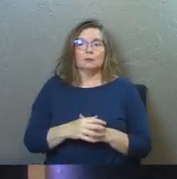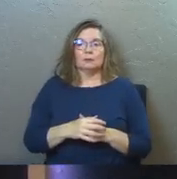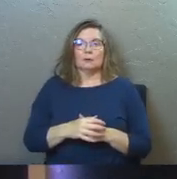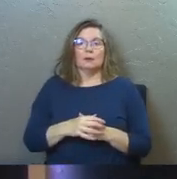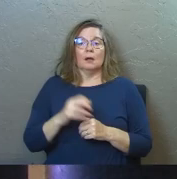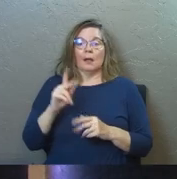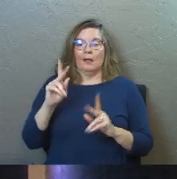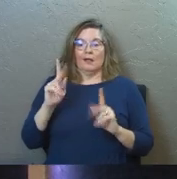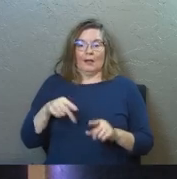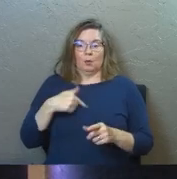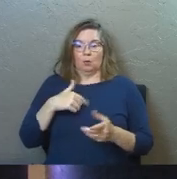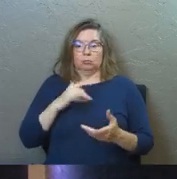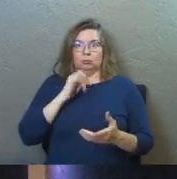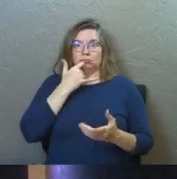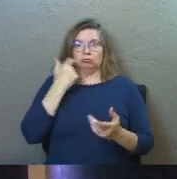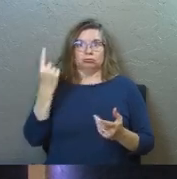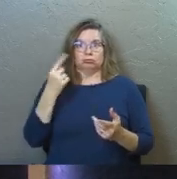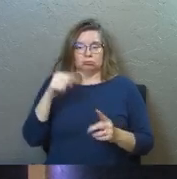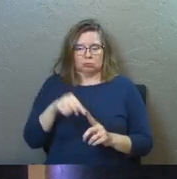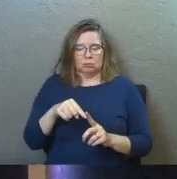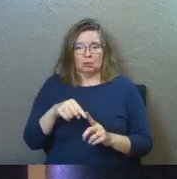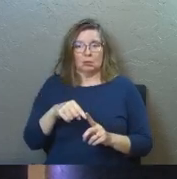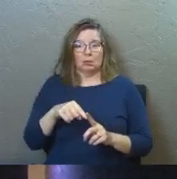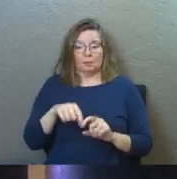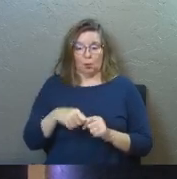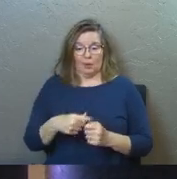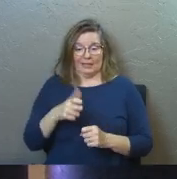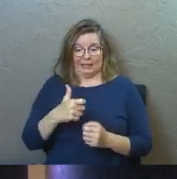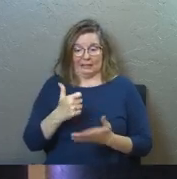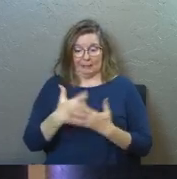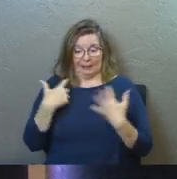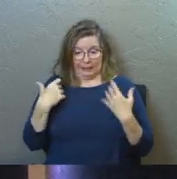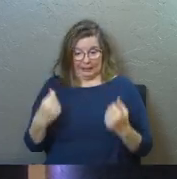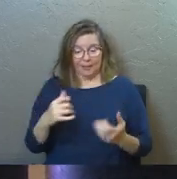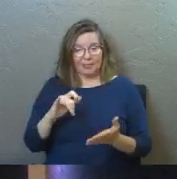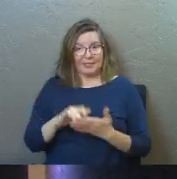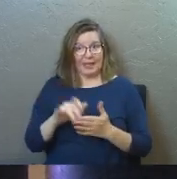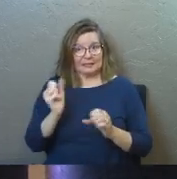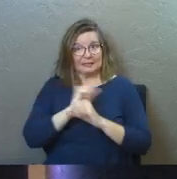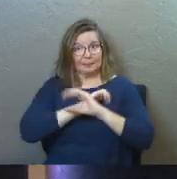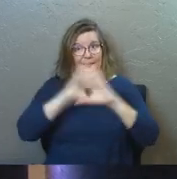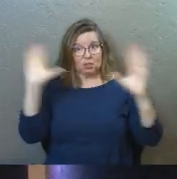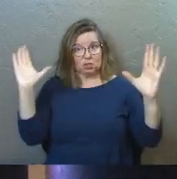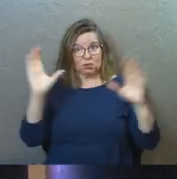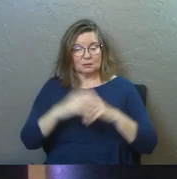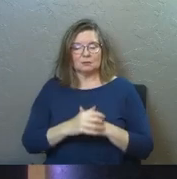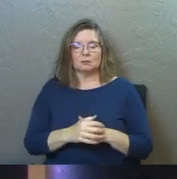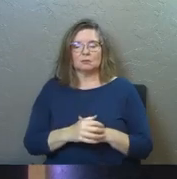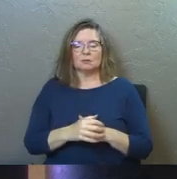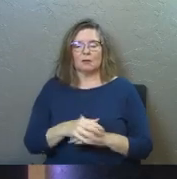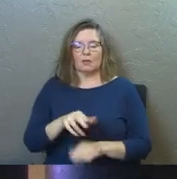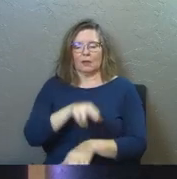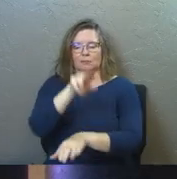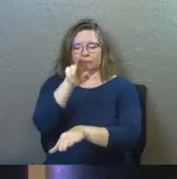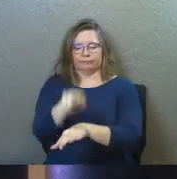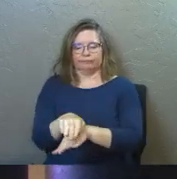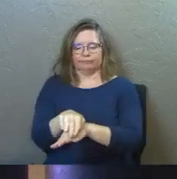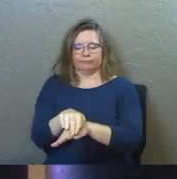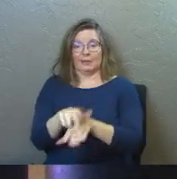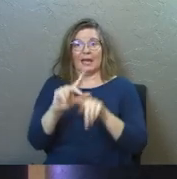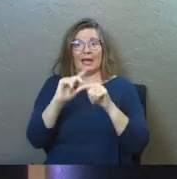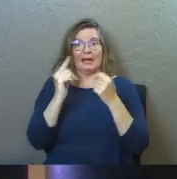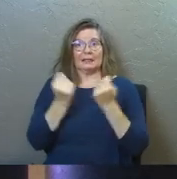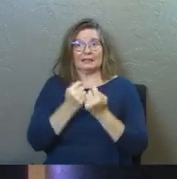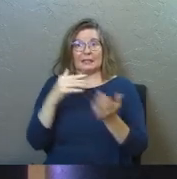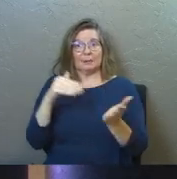or whatever it is, but they're broken, and they need to be healed, that's the picture, and they get put on the table, and a